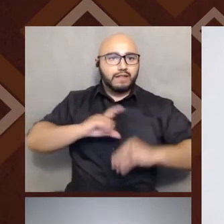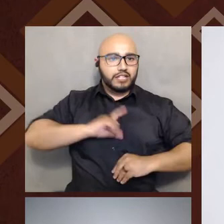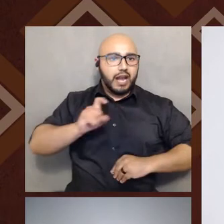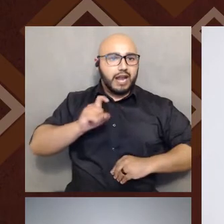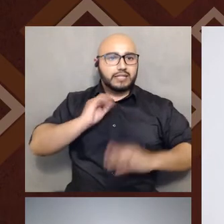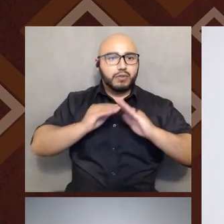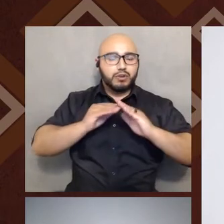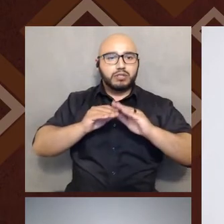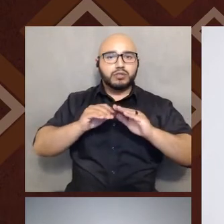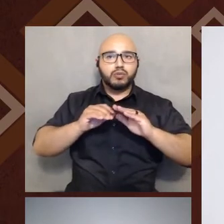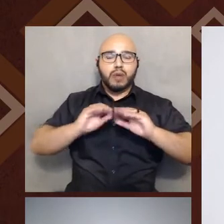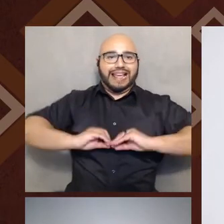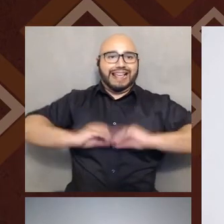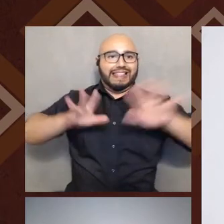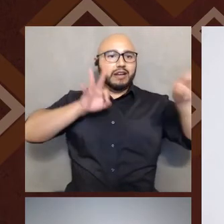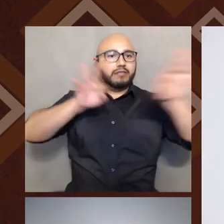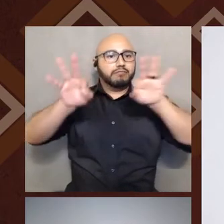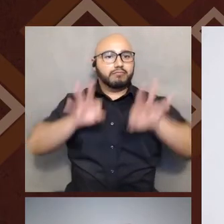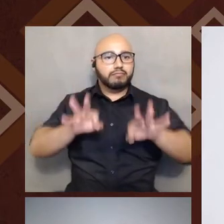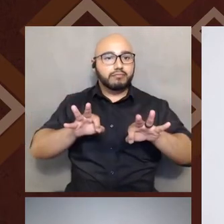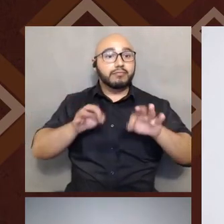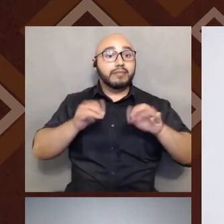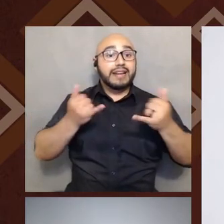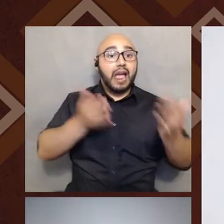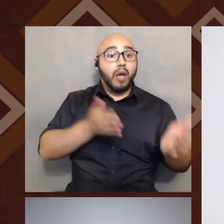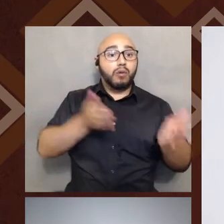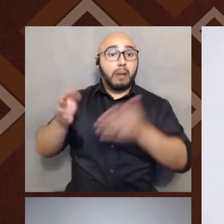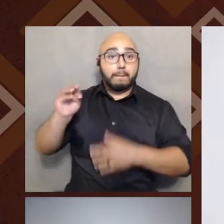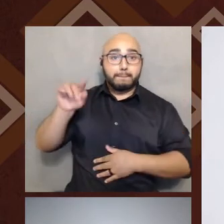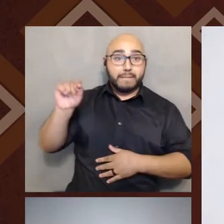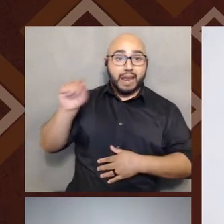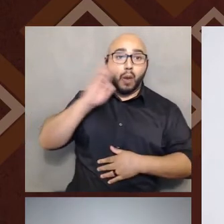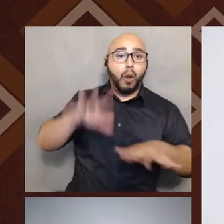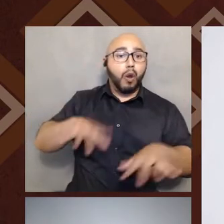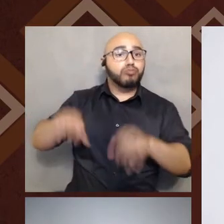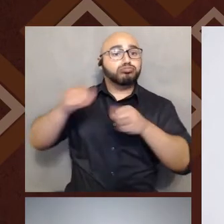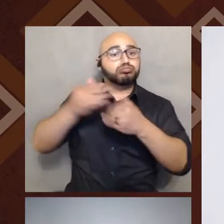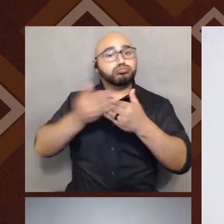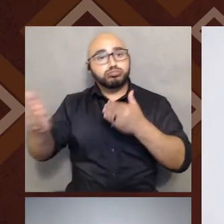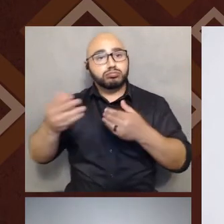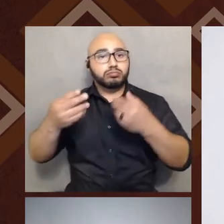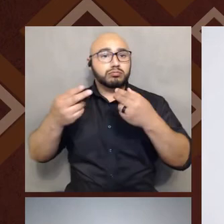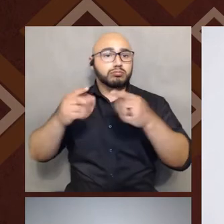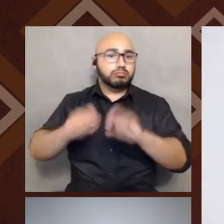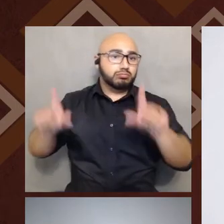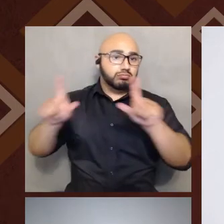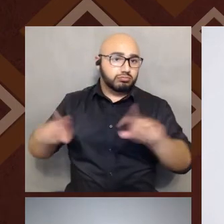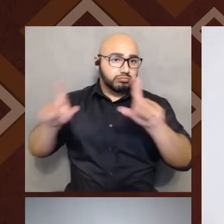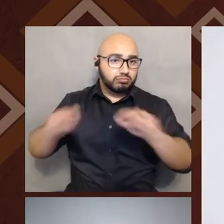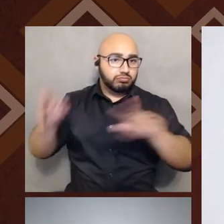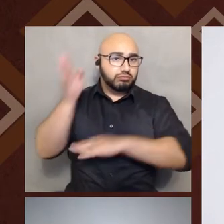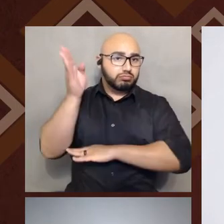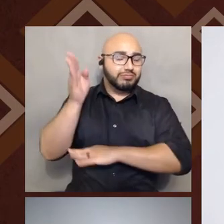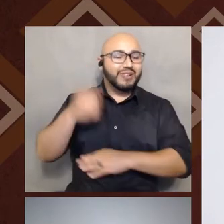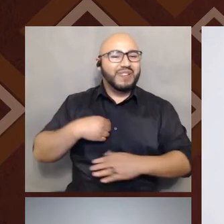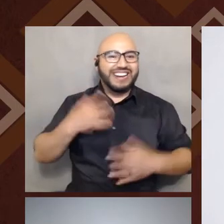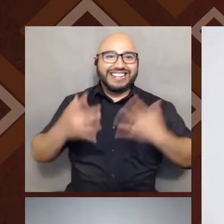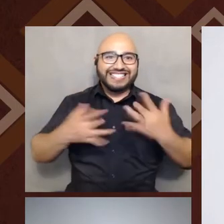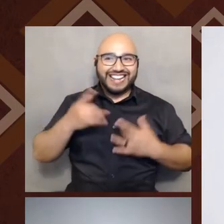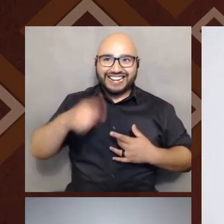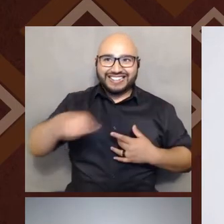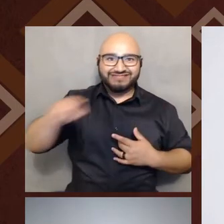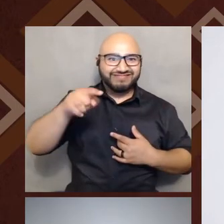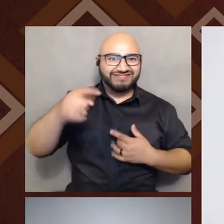Um, I'm going to hand over to Matt because he's going to take over the next series of slides. Um, but we are excited to see if you'll have